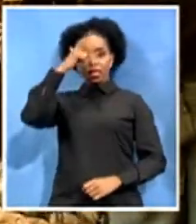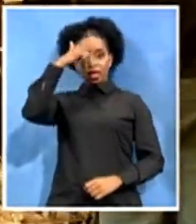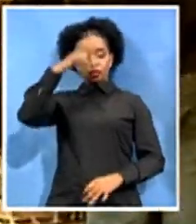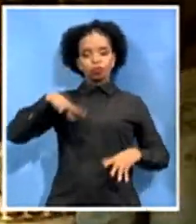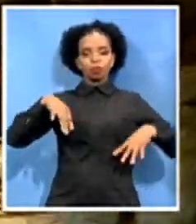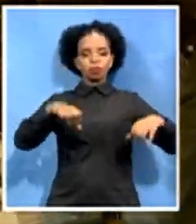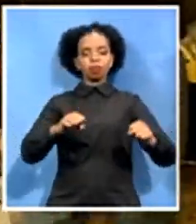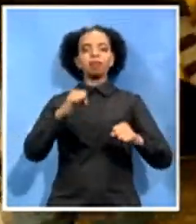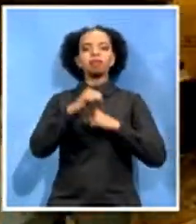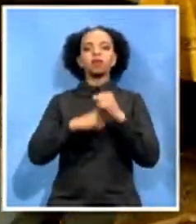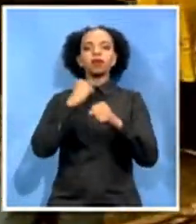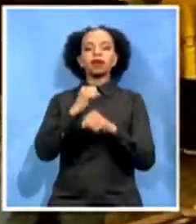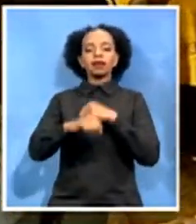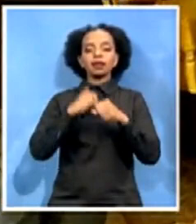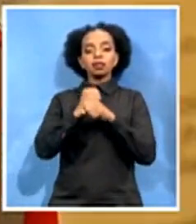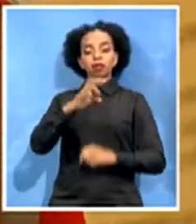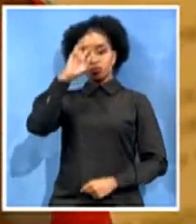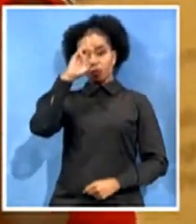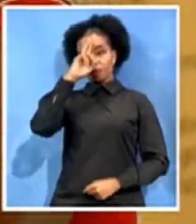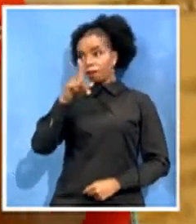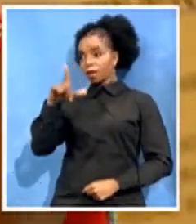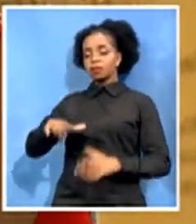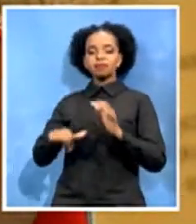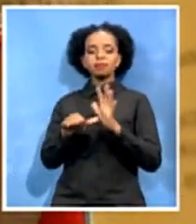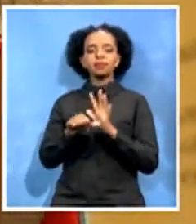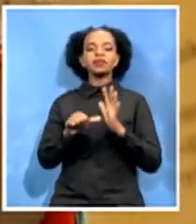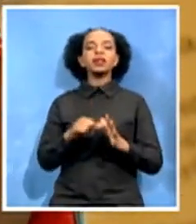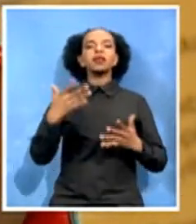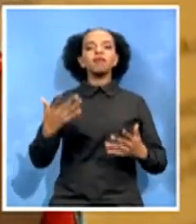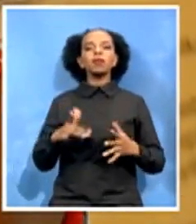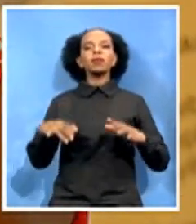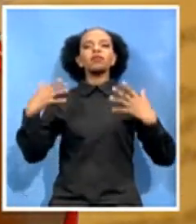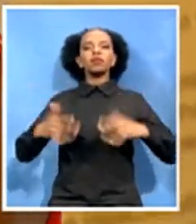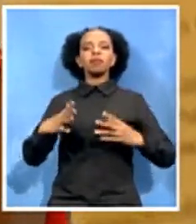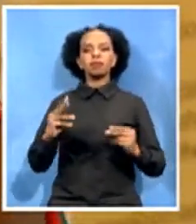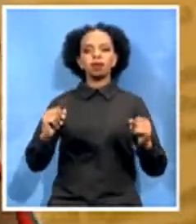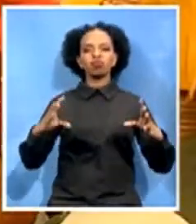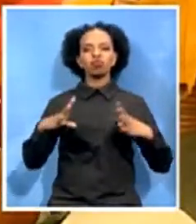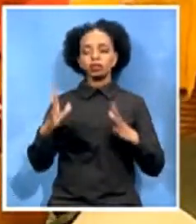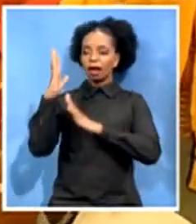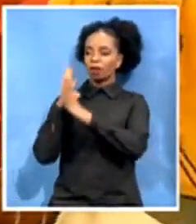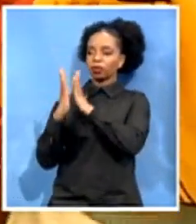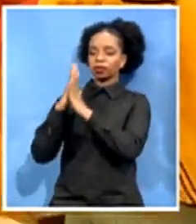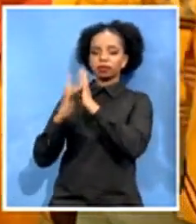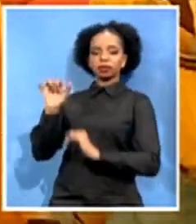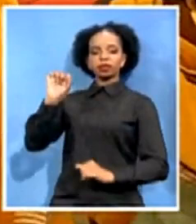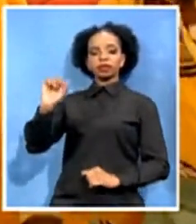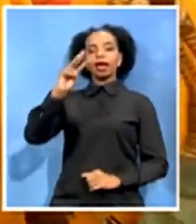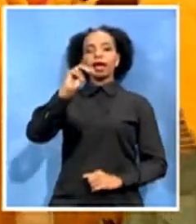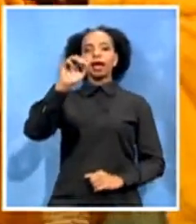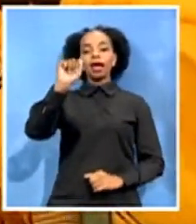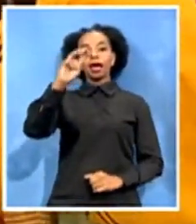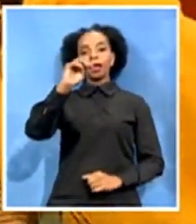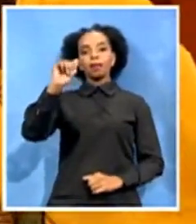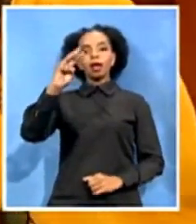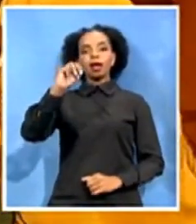the confirmation of the rich heritage of the Amampondomise. That heritage is a historic and cultural moral booster. It's an